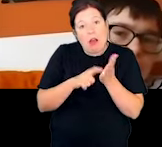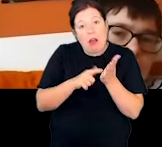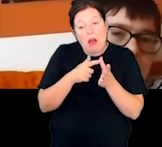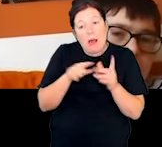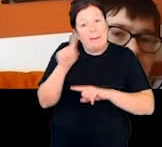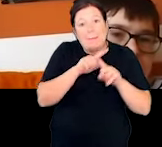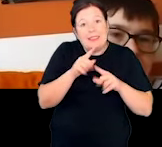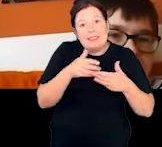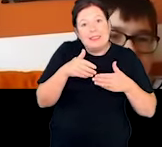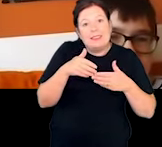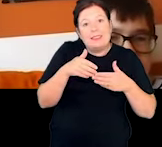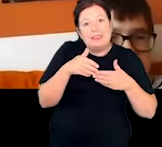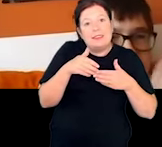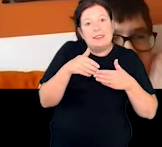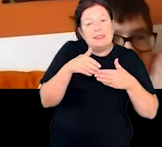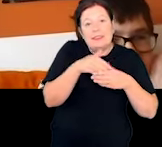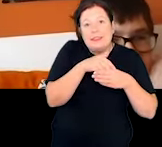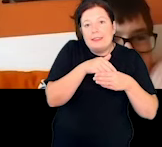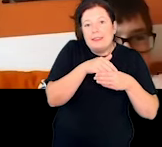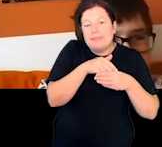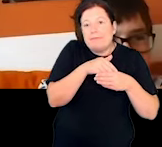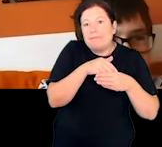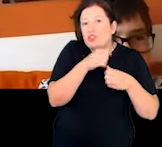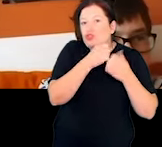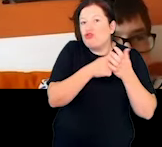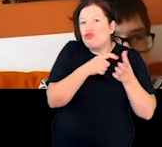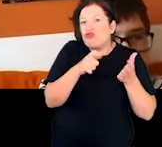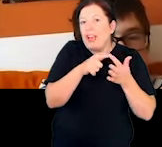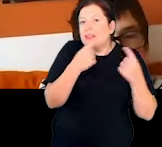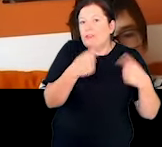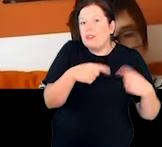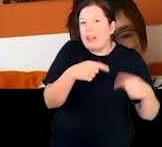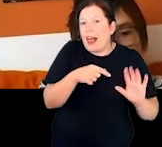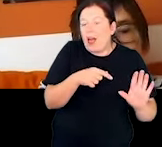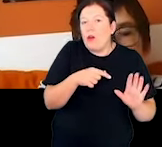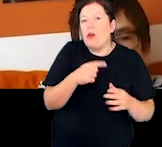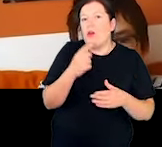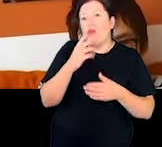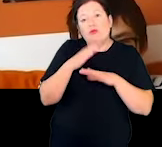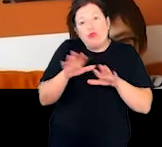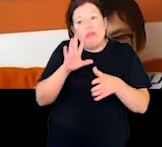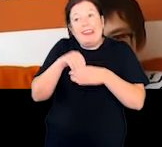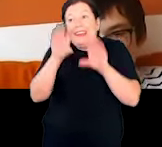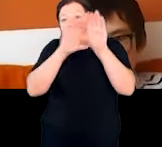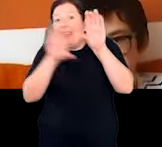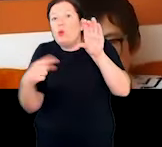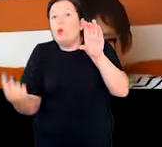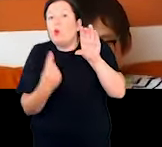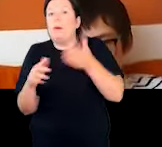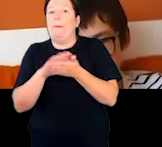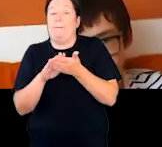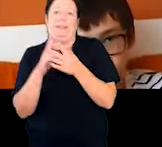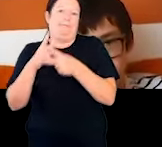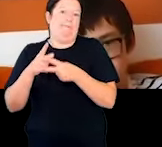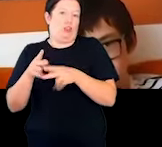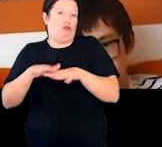Grace won't be able to take part in this meeting. This is only for our looked-after children. I'm sorry, Grace.